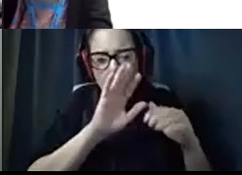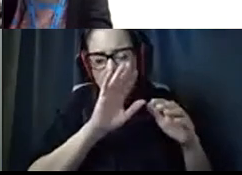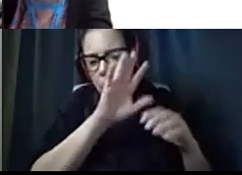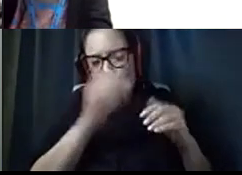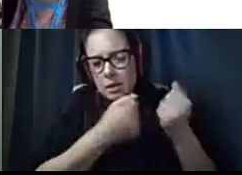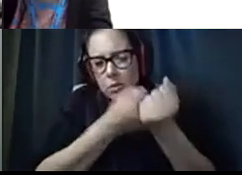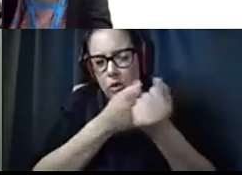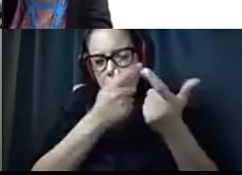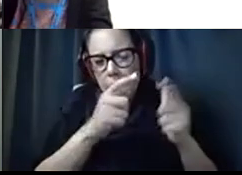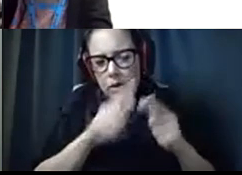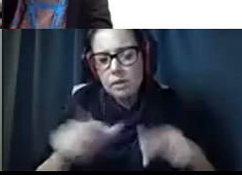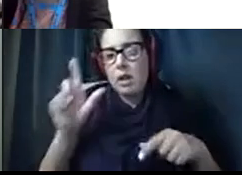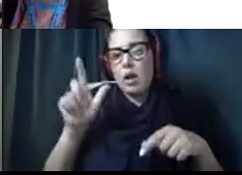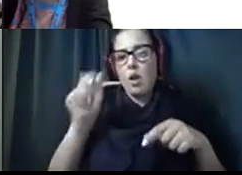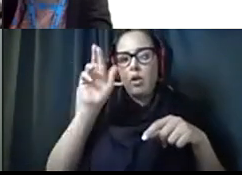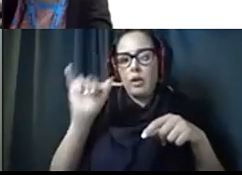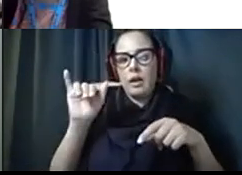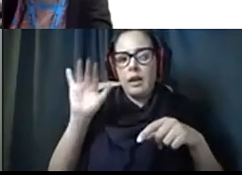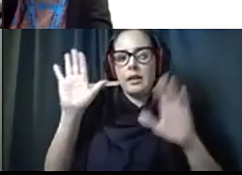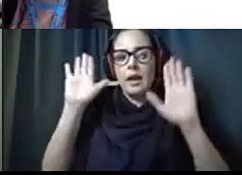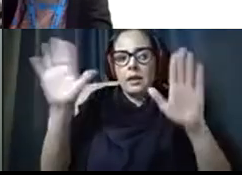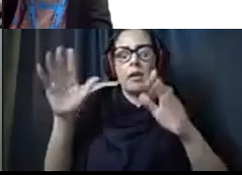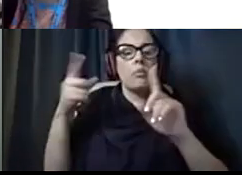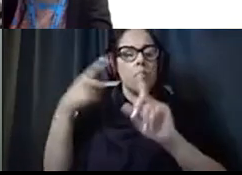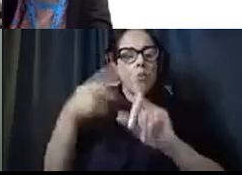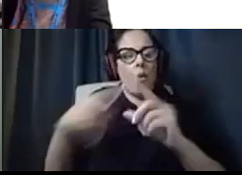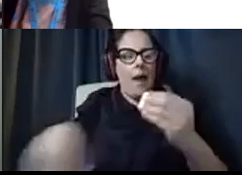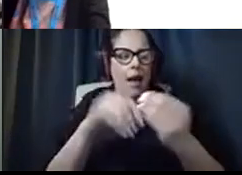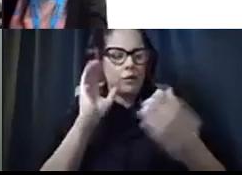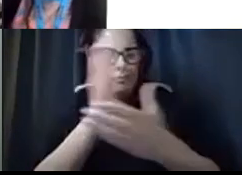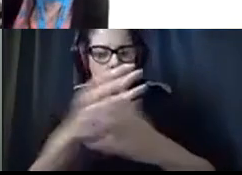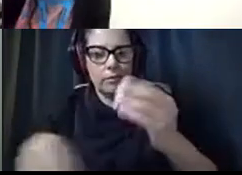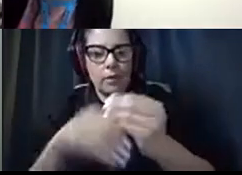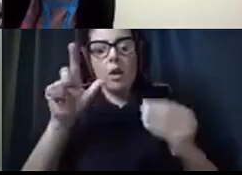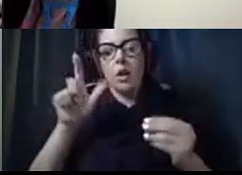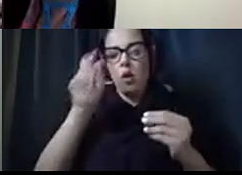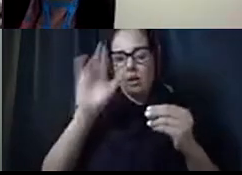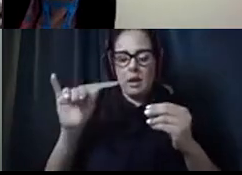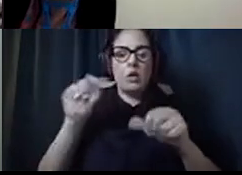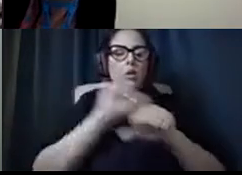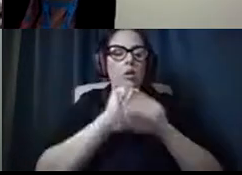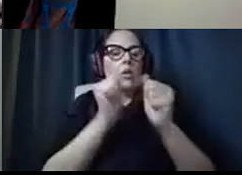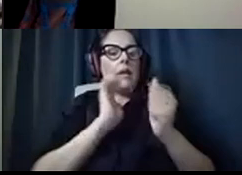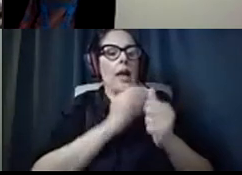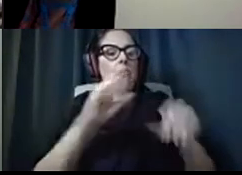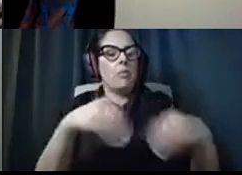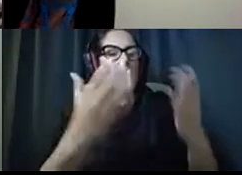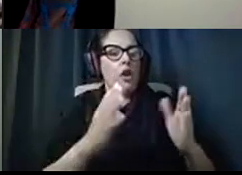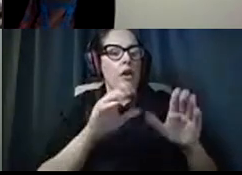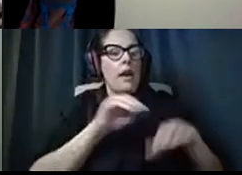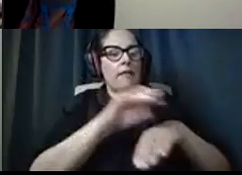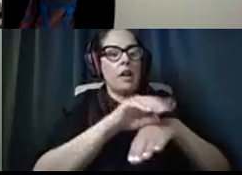So, that's an excellent point, Nicole. And let me interject here. This is Lori. Working with our Provider Advisory Committee,